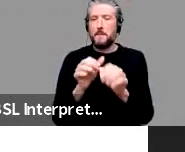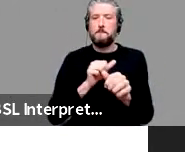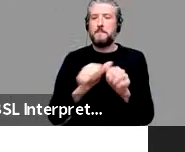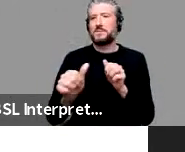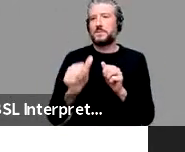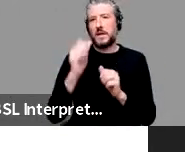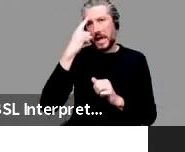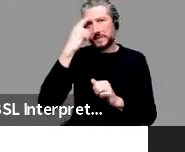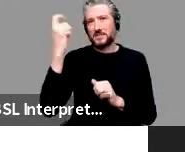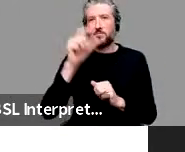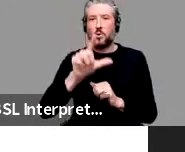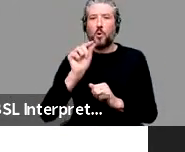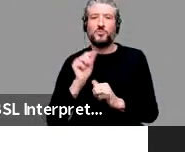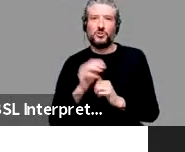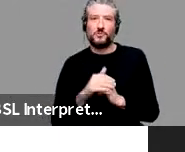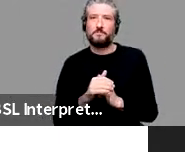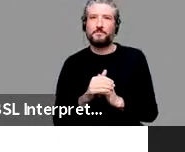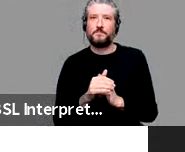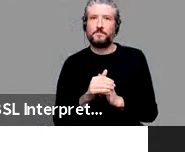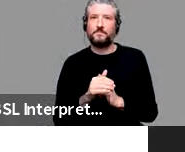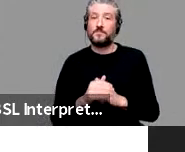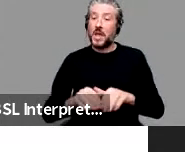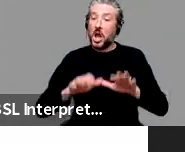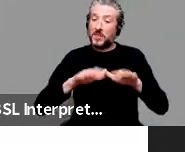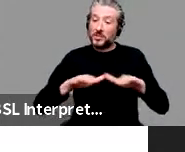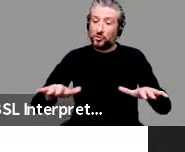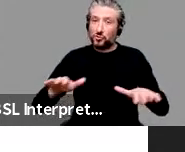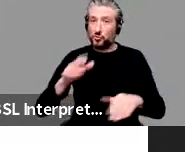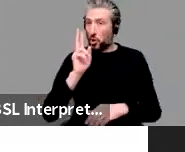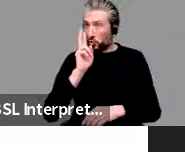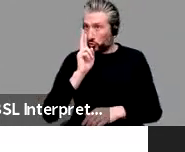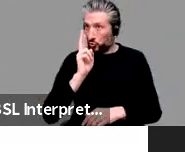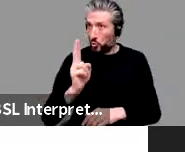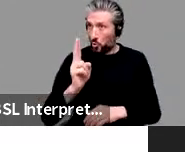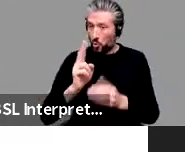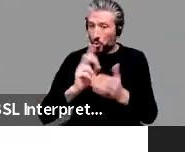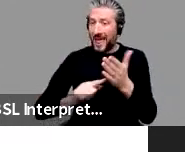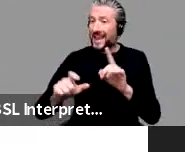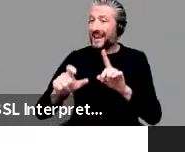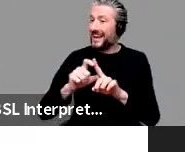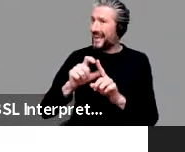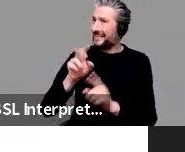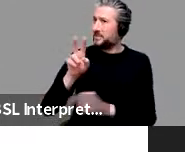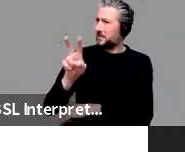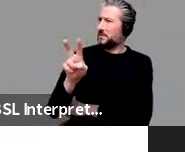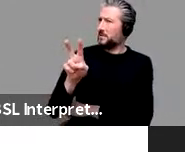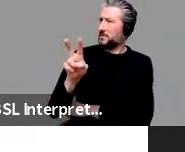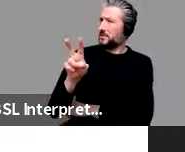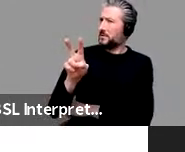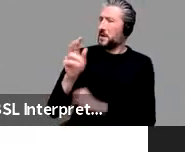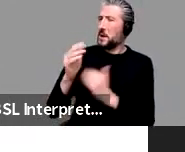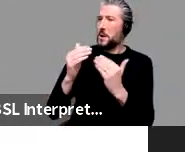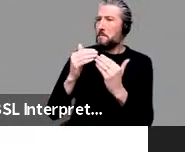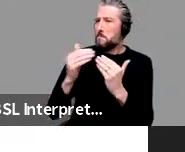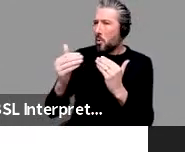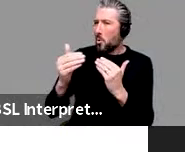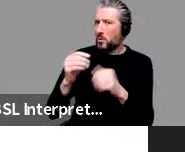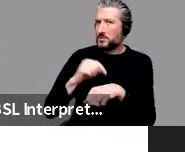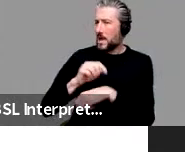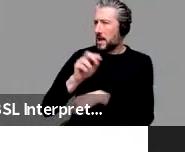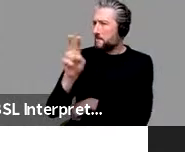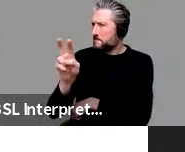toddlers looked more at the, at the lid, essentially at the novel extension, than the foil that was used.